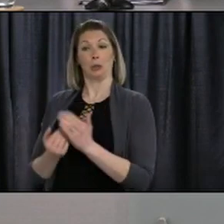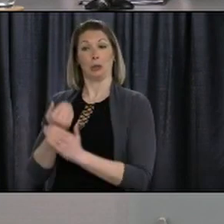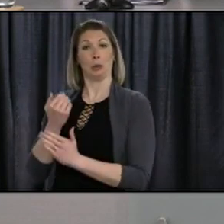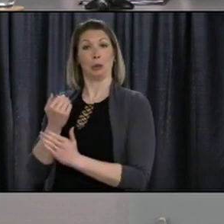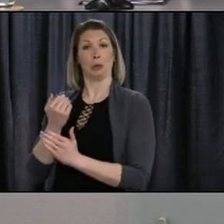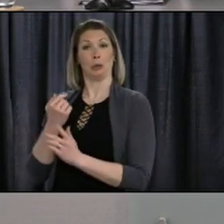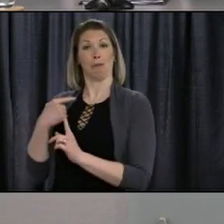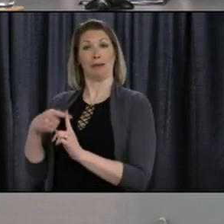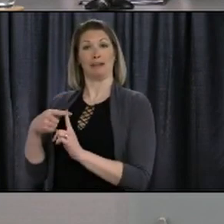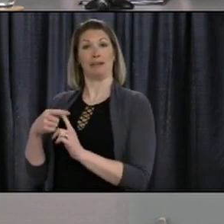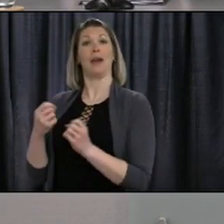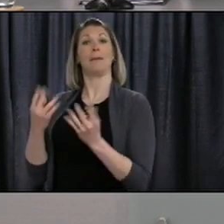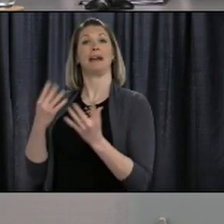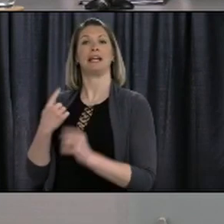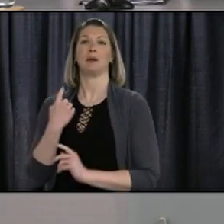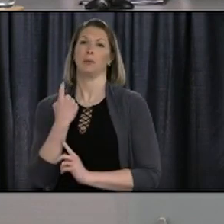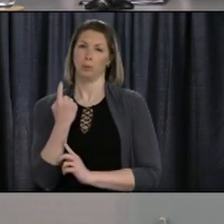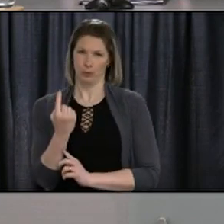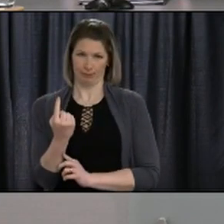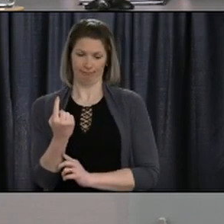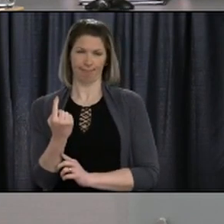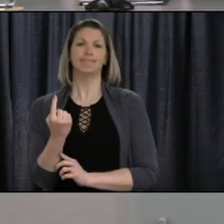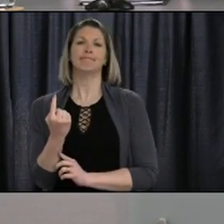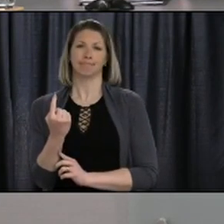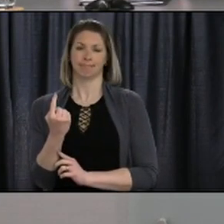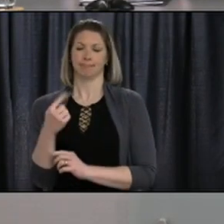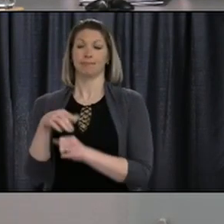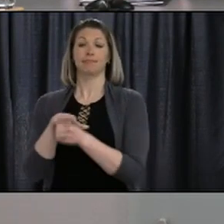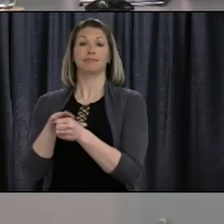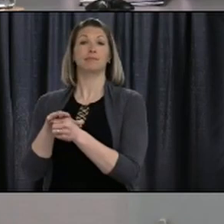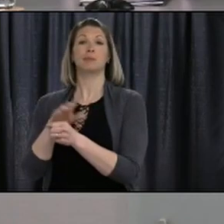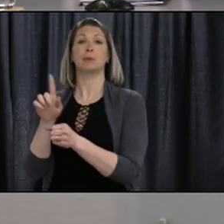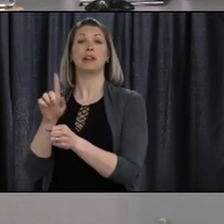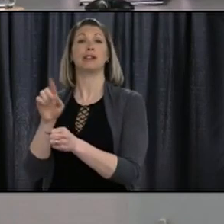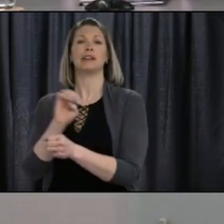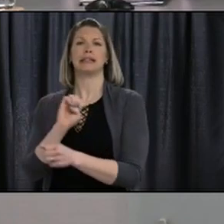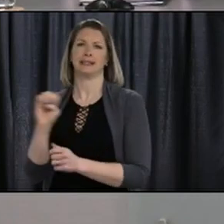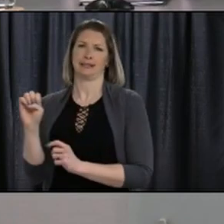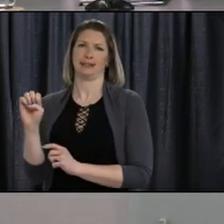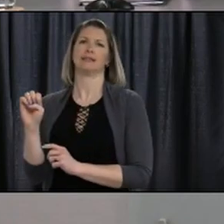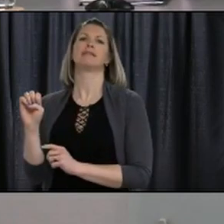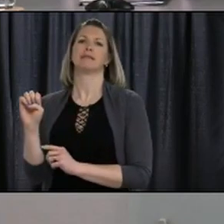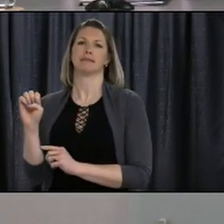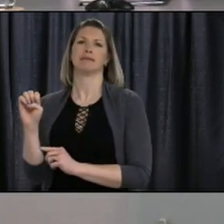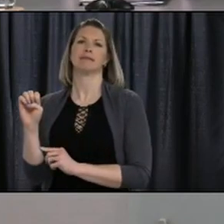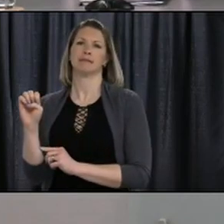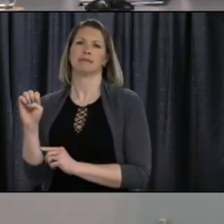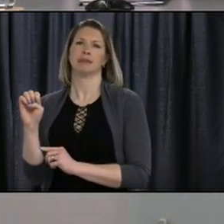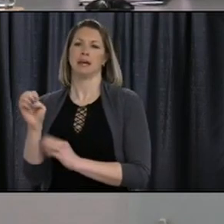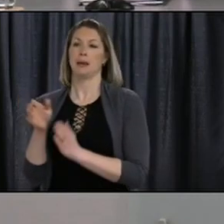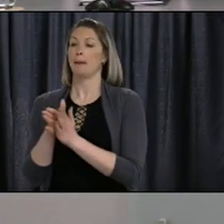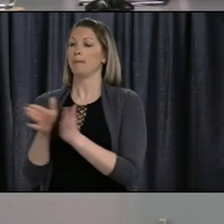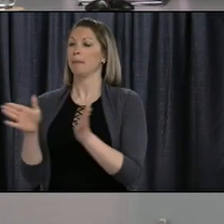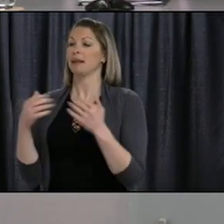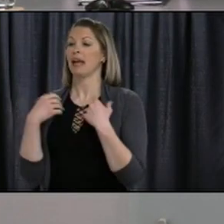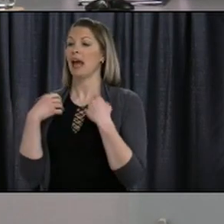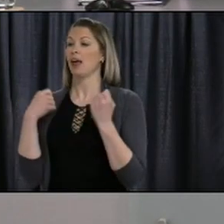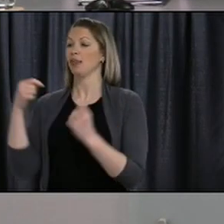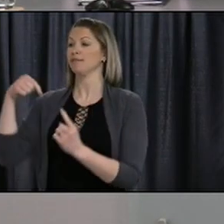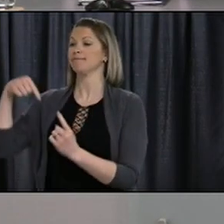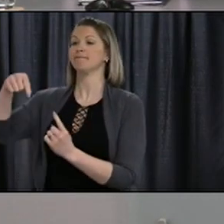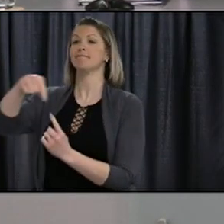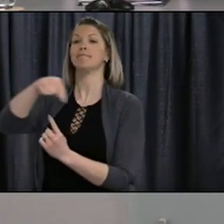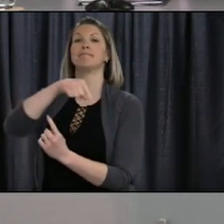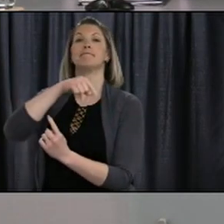positive case in the province. This case is within the Eastern Health Region. Public health contact tracing is